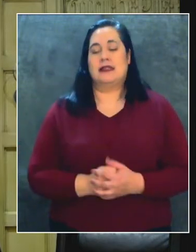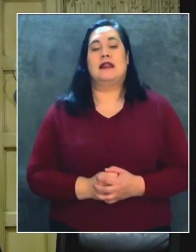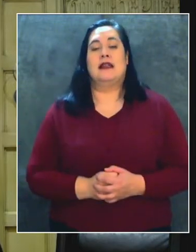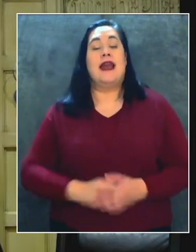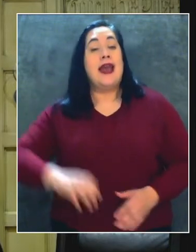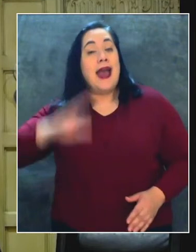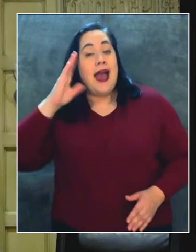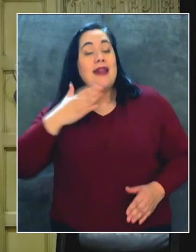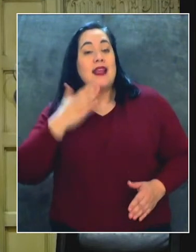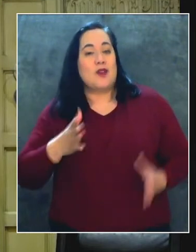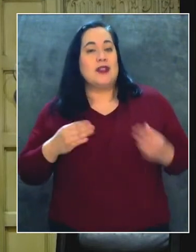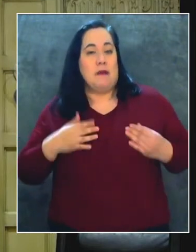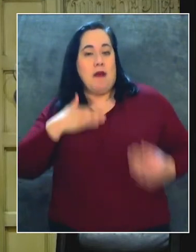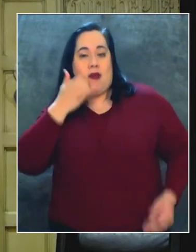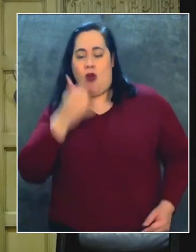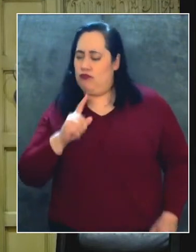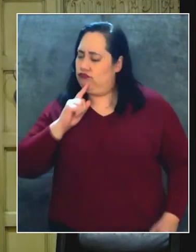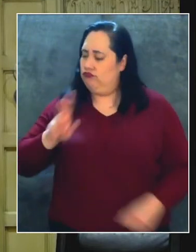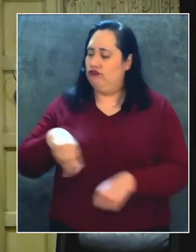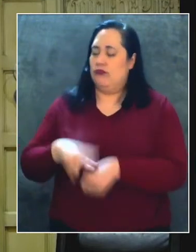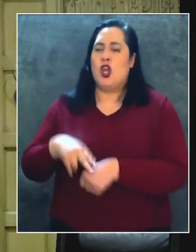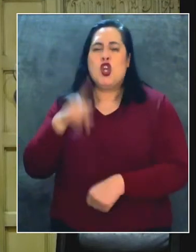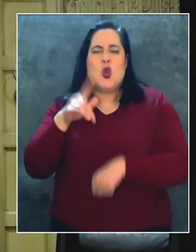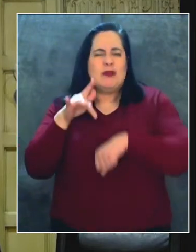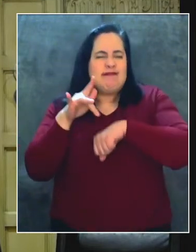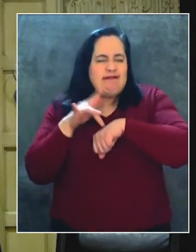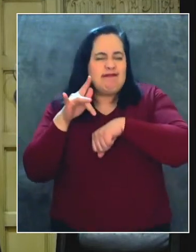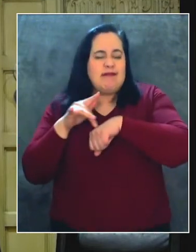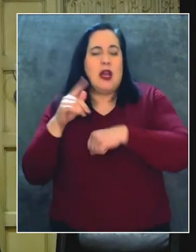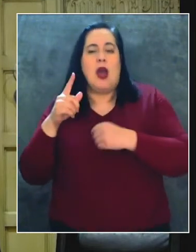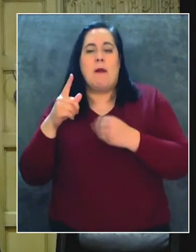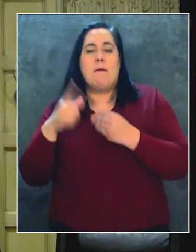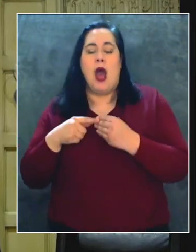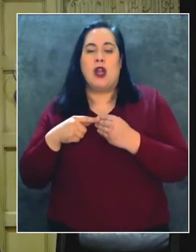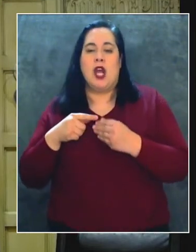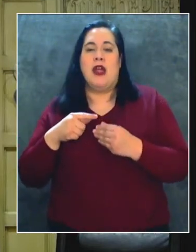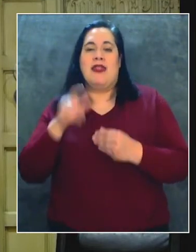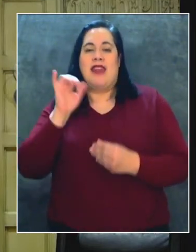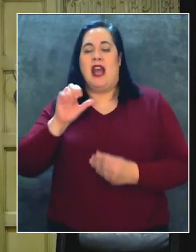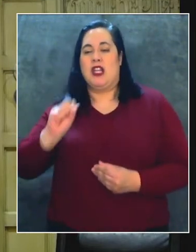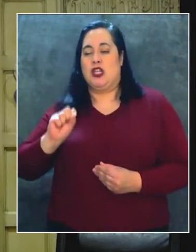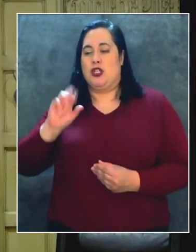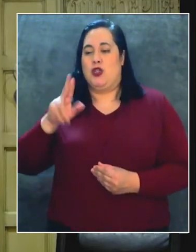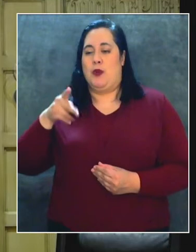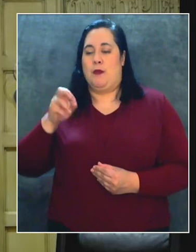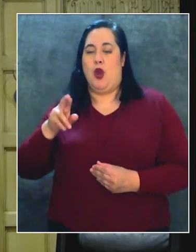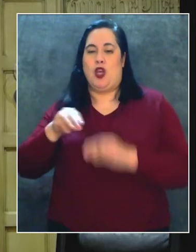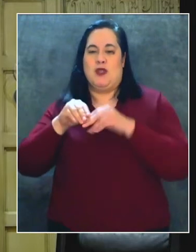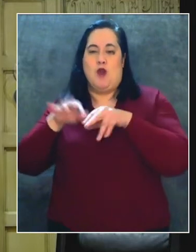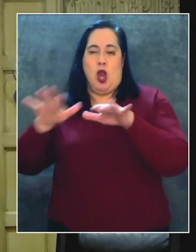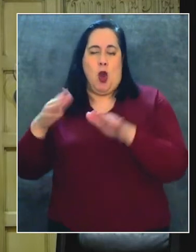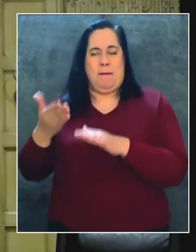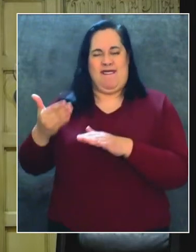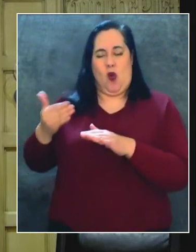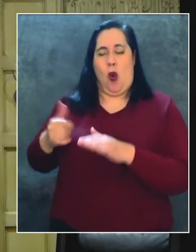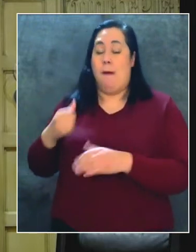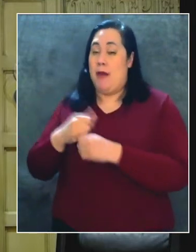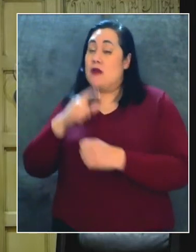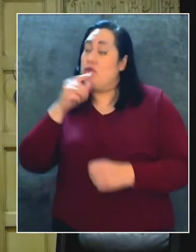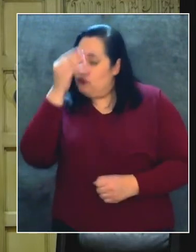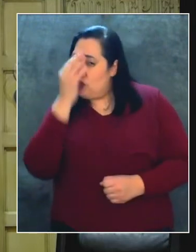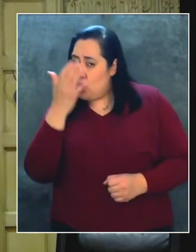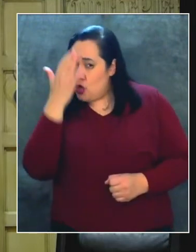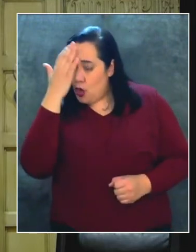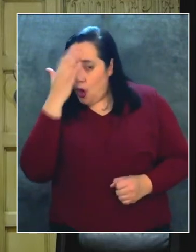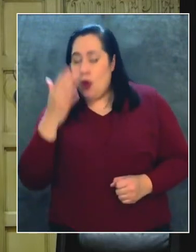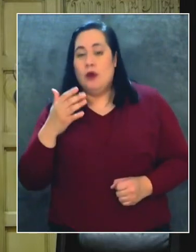Hi. Thanks for taking my call. course. You touched a little bit on enforcement of super spreader events earlier, and as I'm sure you know, there's